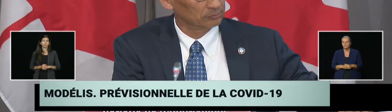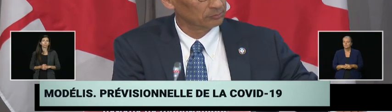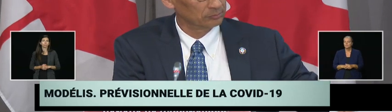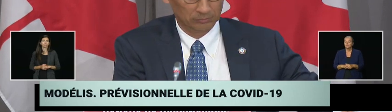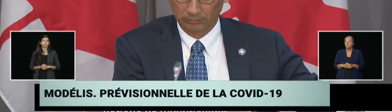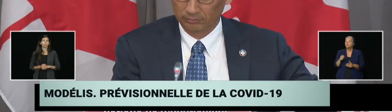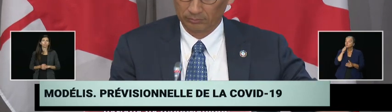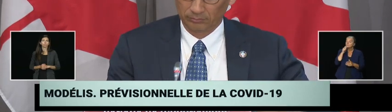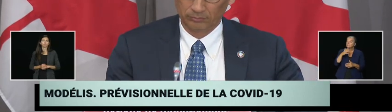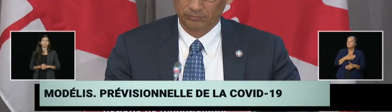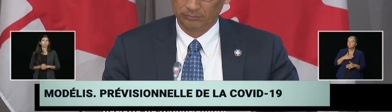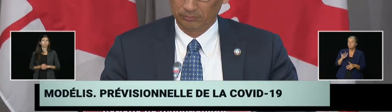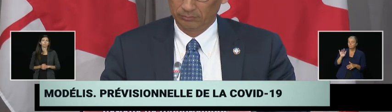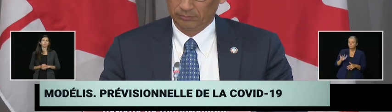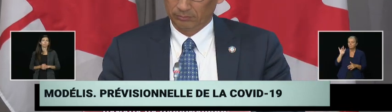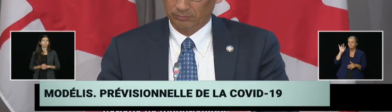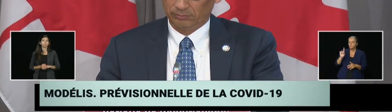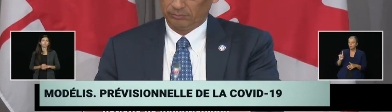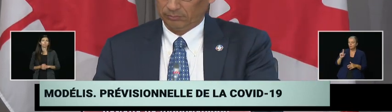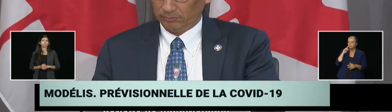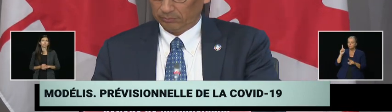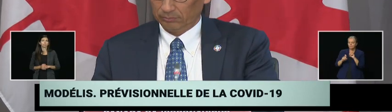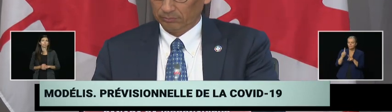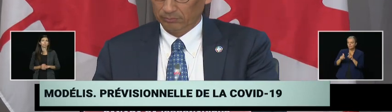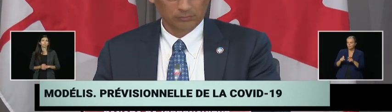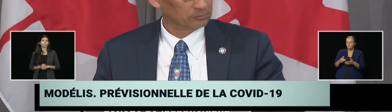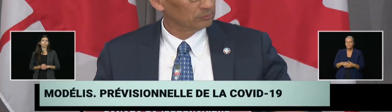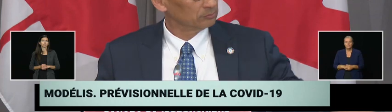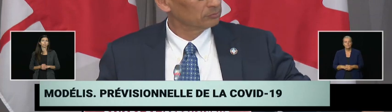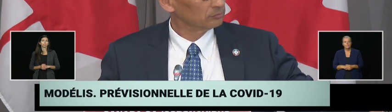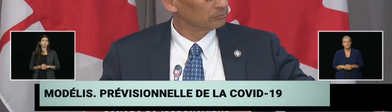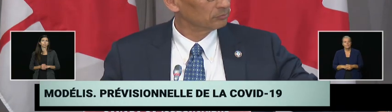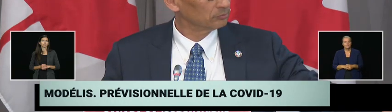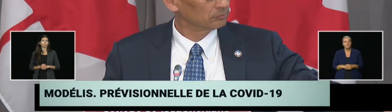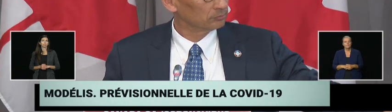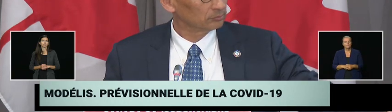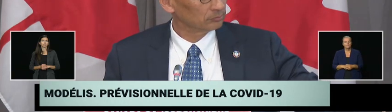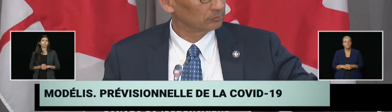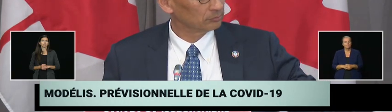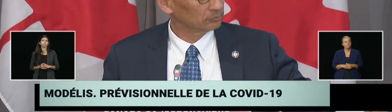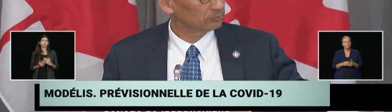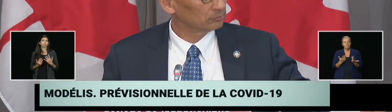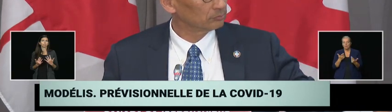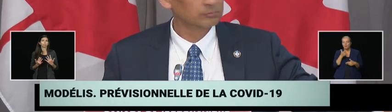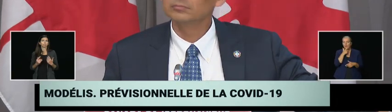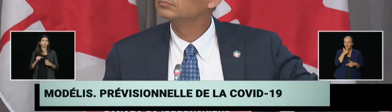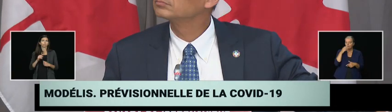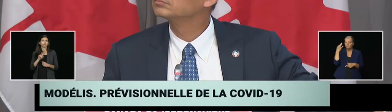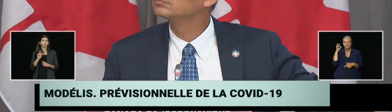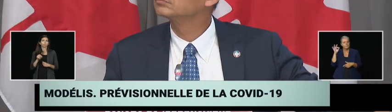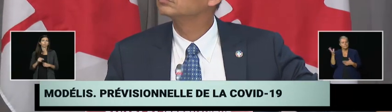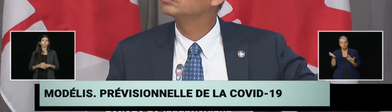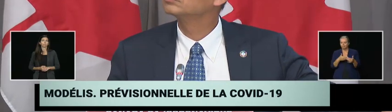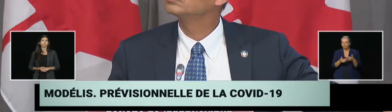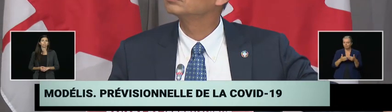For those asking a question in the room, we ask that you make your way over to the freestanding mic. We can start in the room.